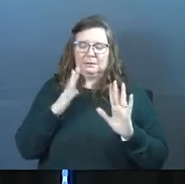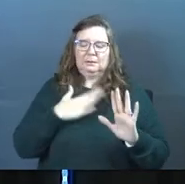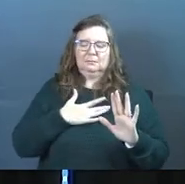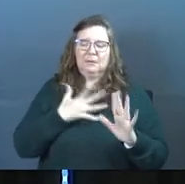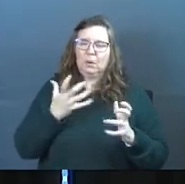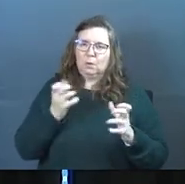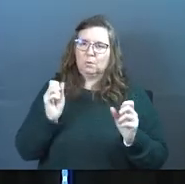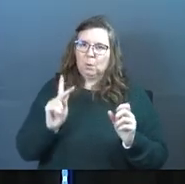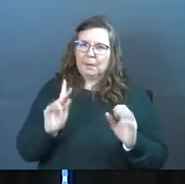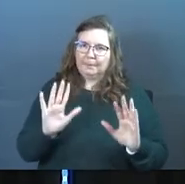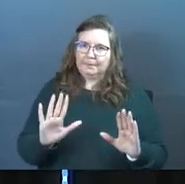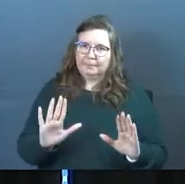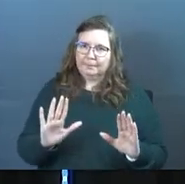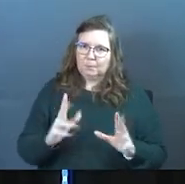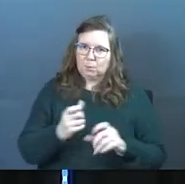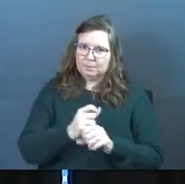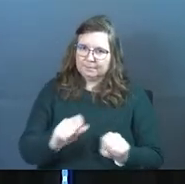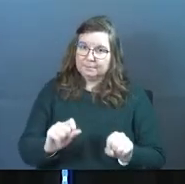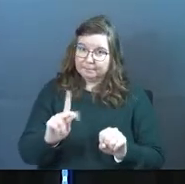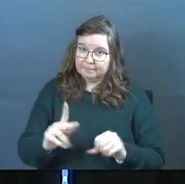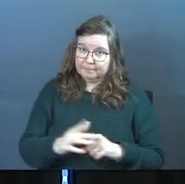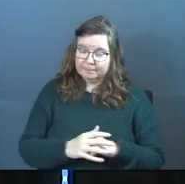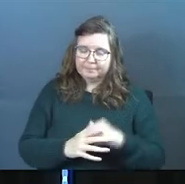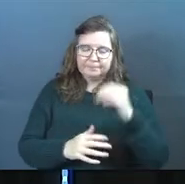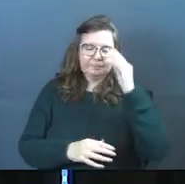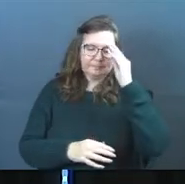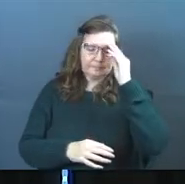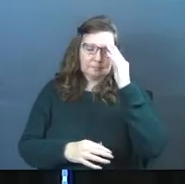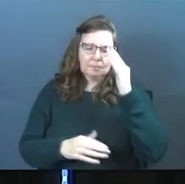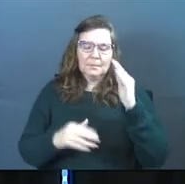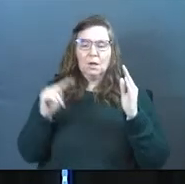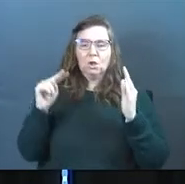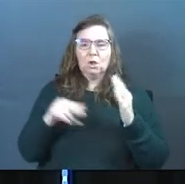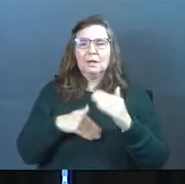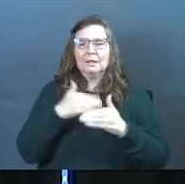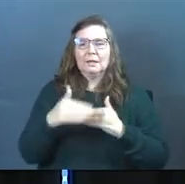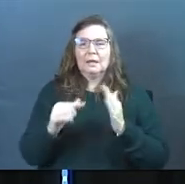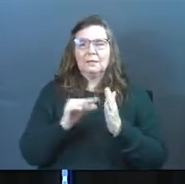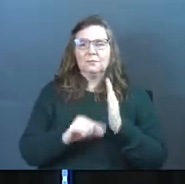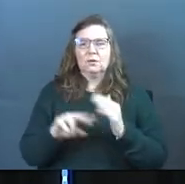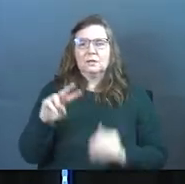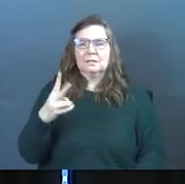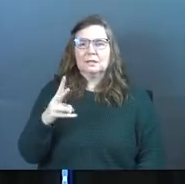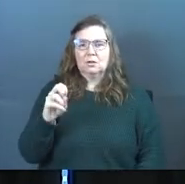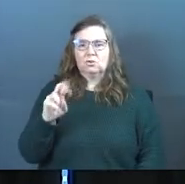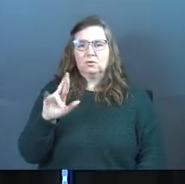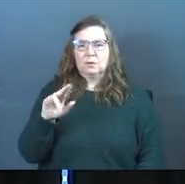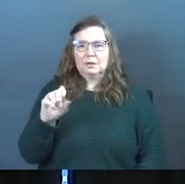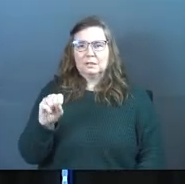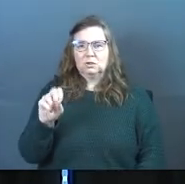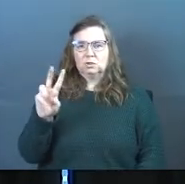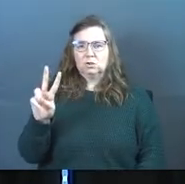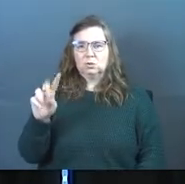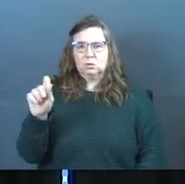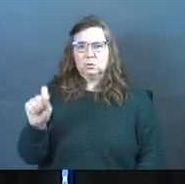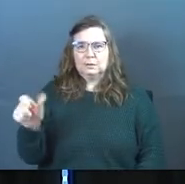I want you to be okay. Okay? Let's look at the next verse. This is 2 Corinthians 2 verse 10.